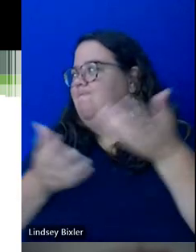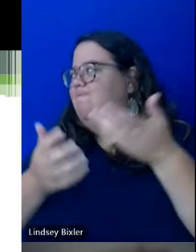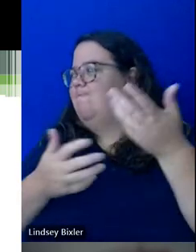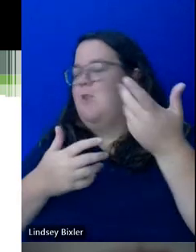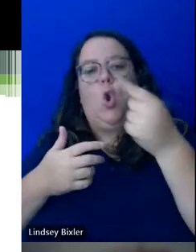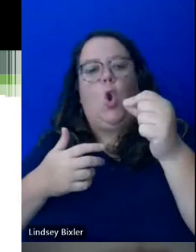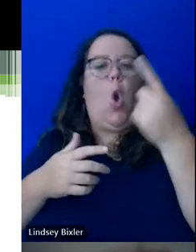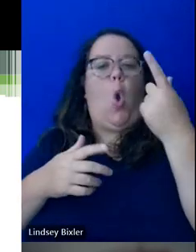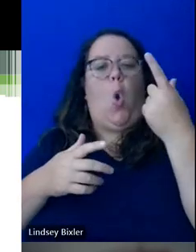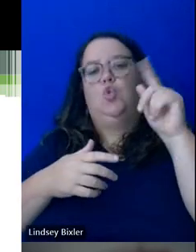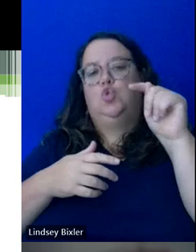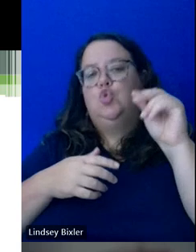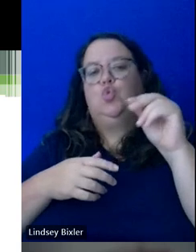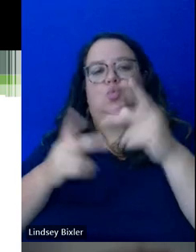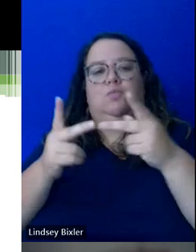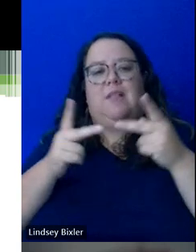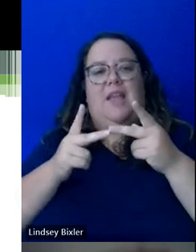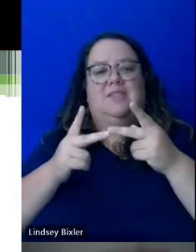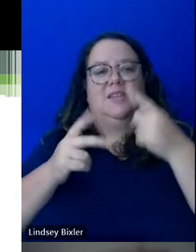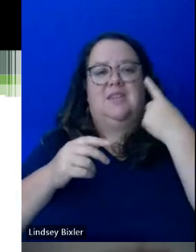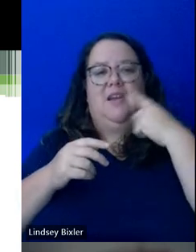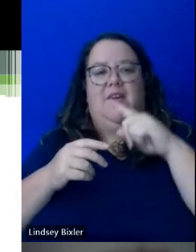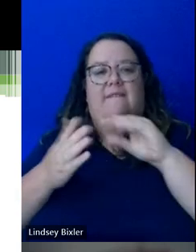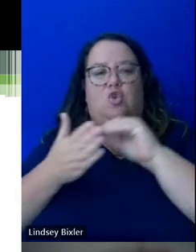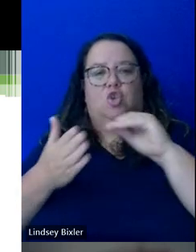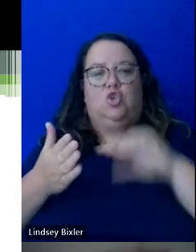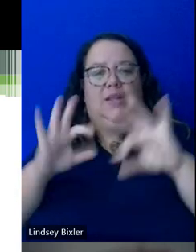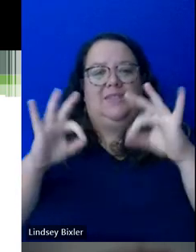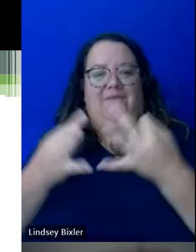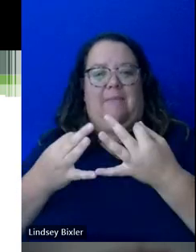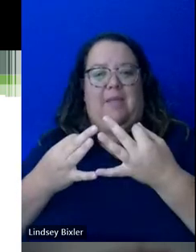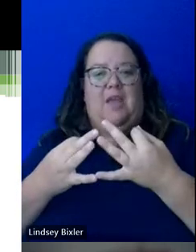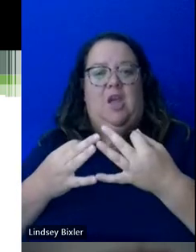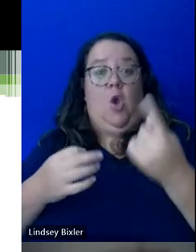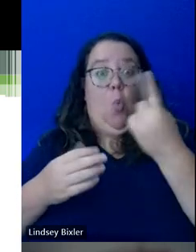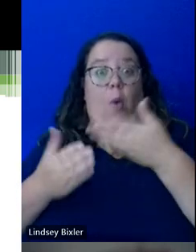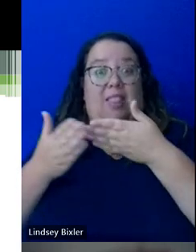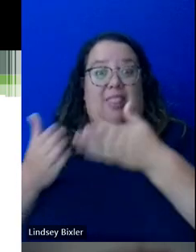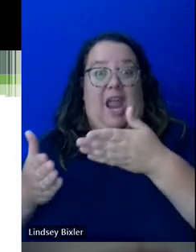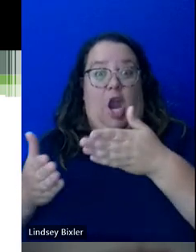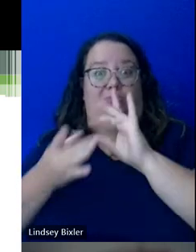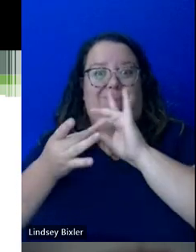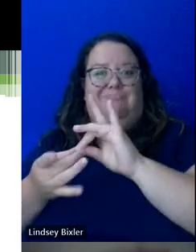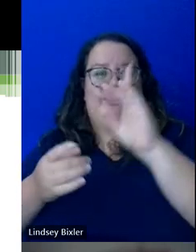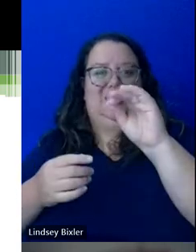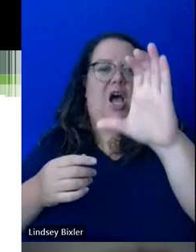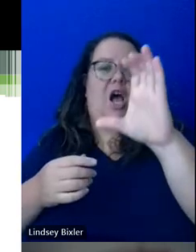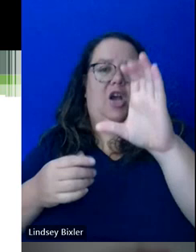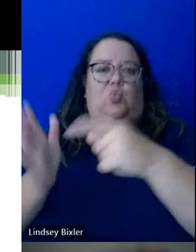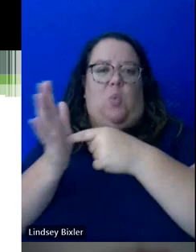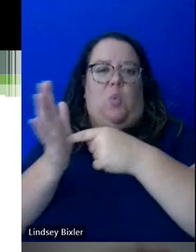places that we direct students and families. One of them on there is about documentation requirements.